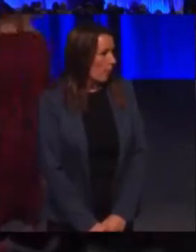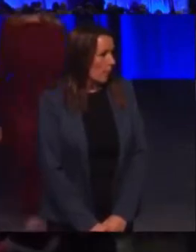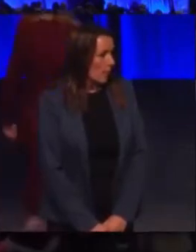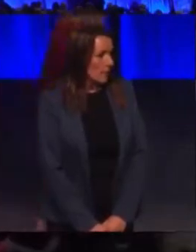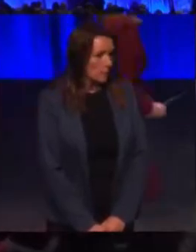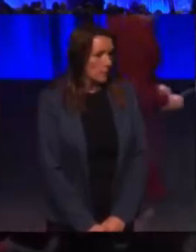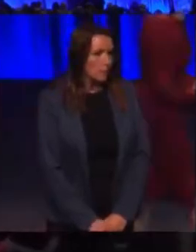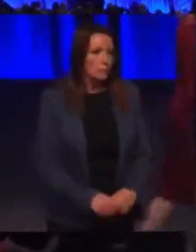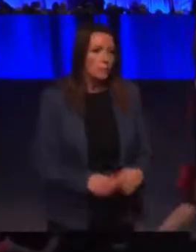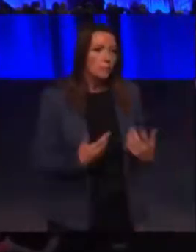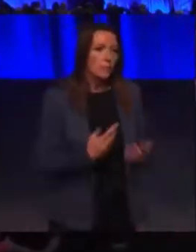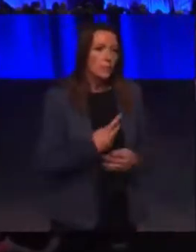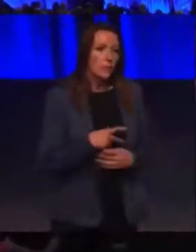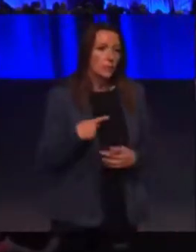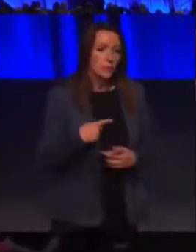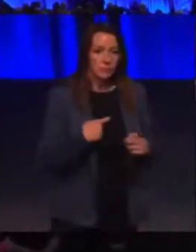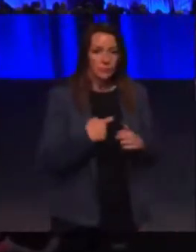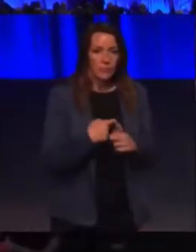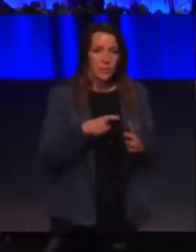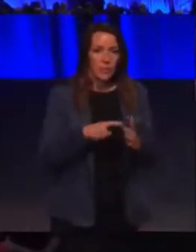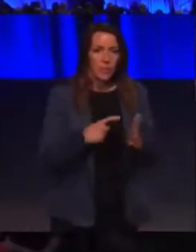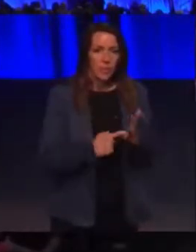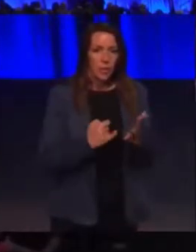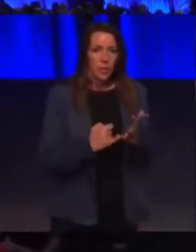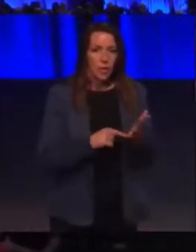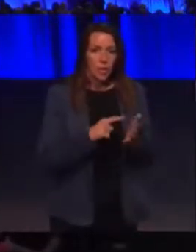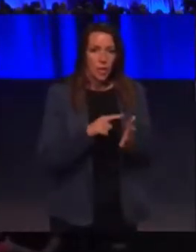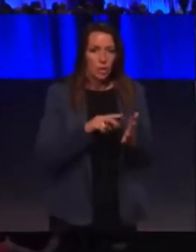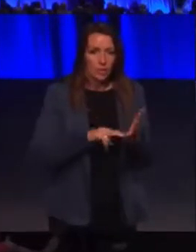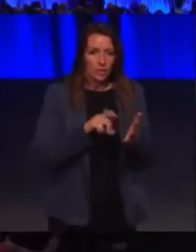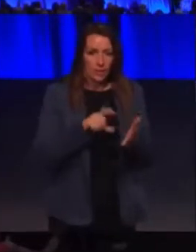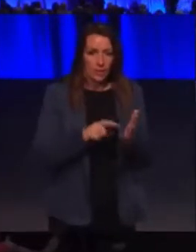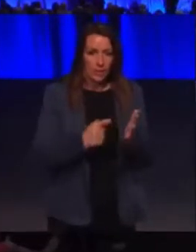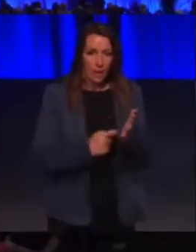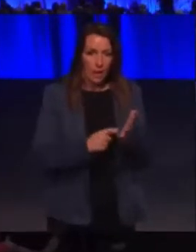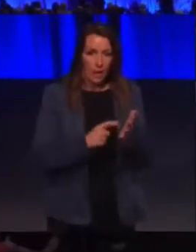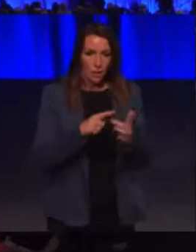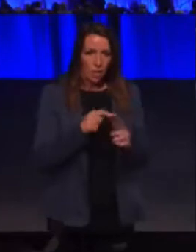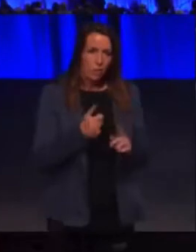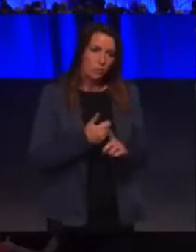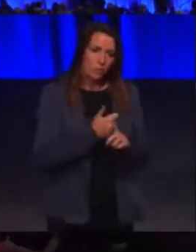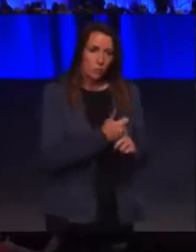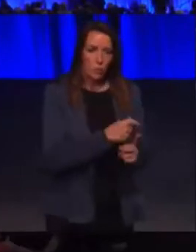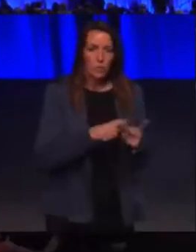Councillor Christine Currie to speak for the motion, to be followed by Lindsay Johnson.